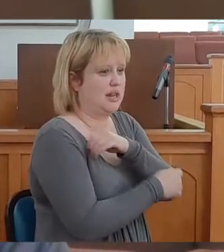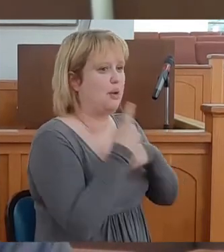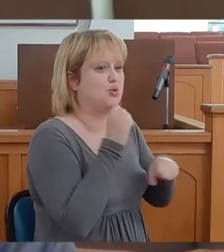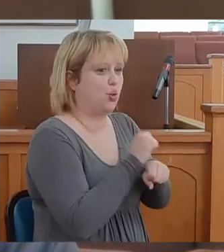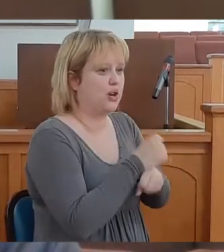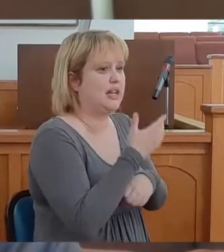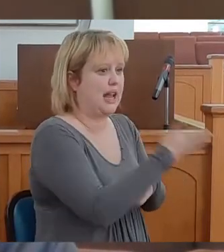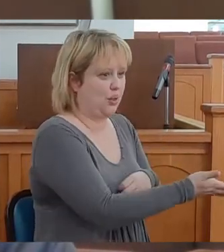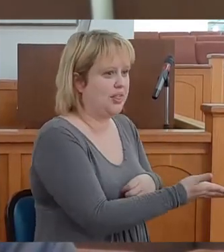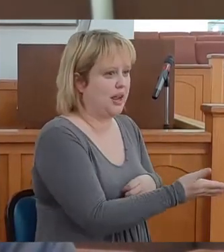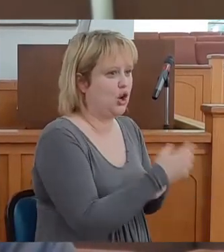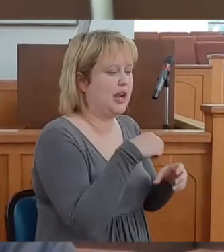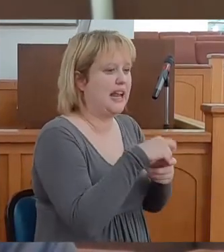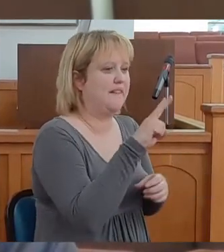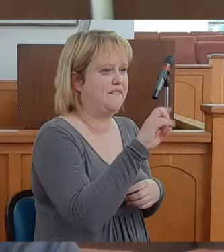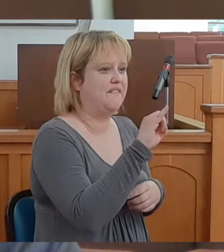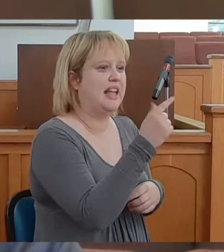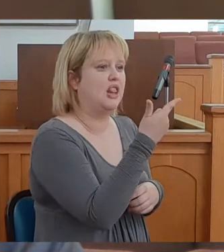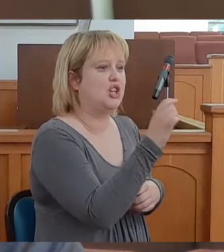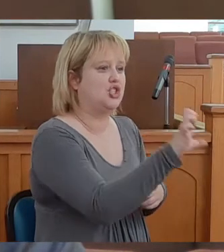in a village,